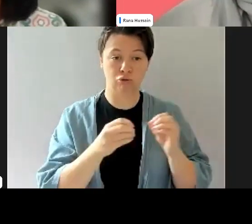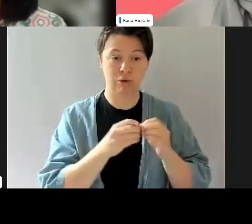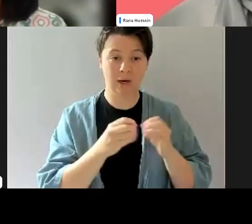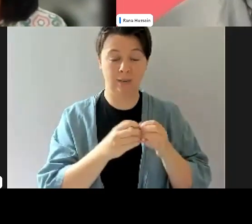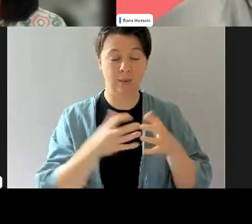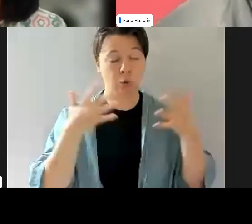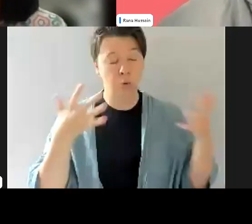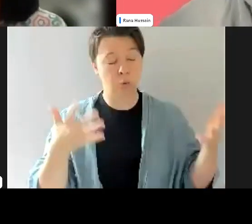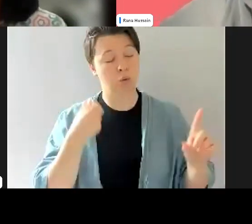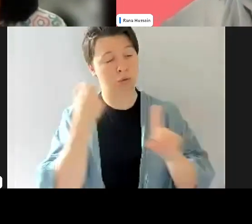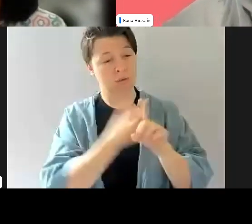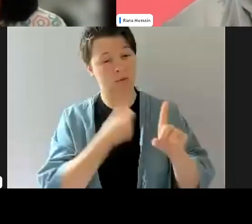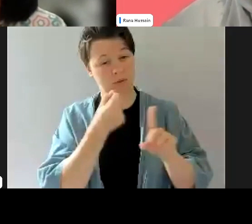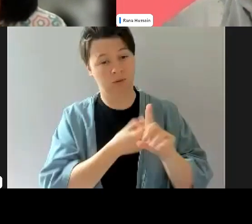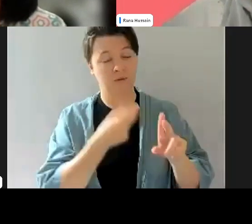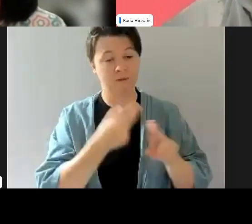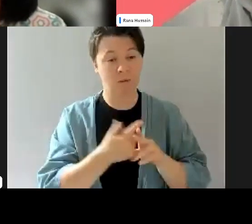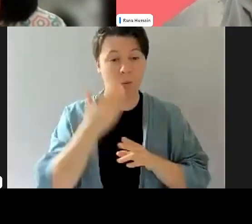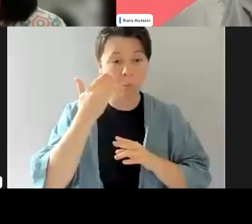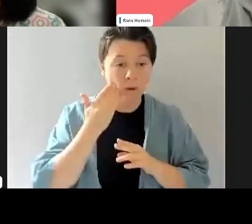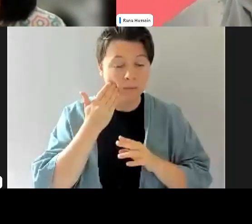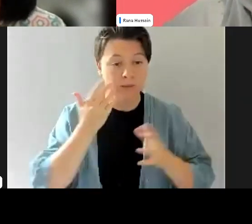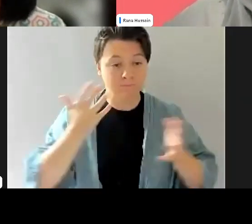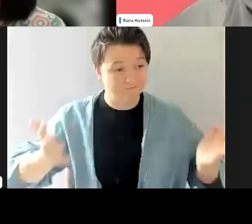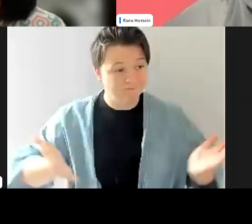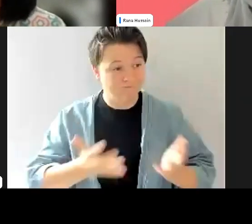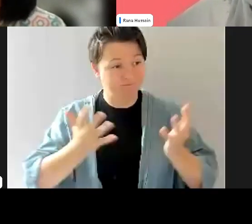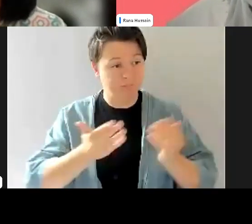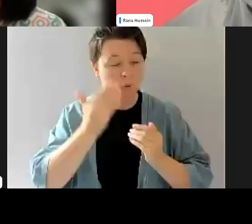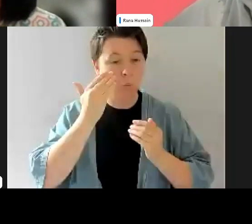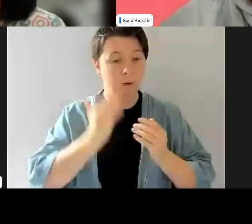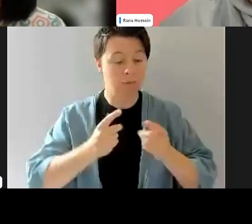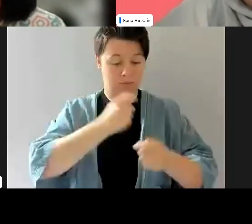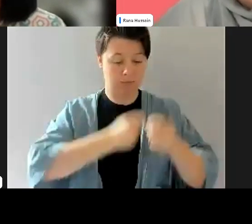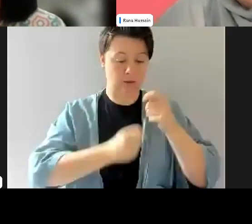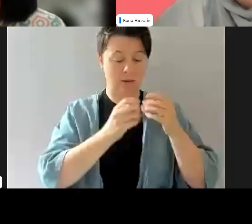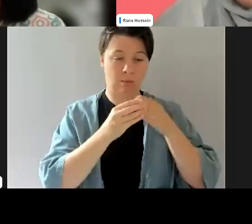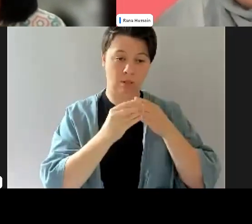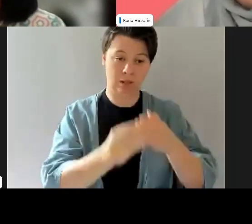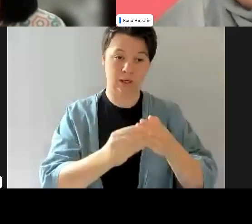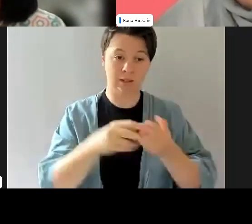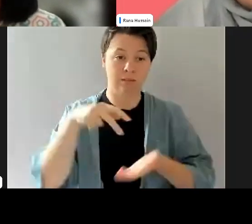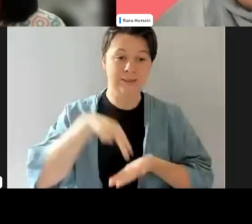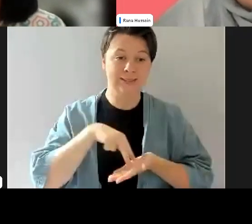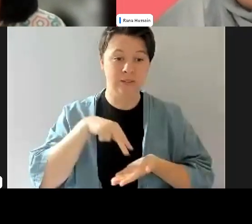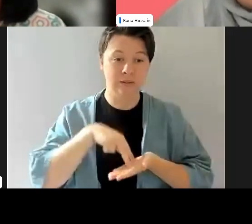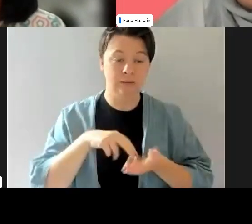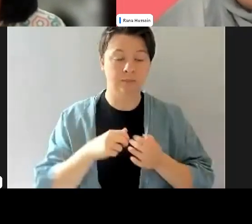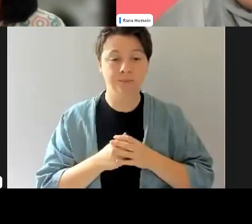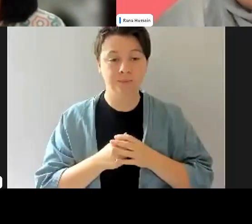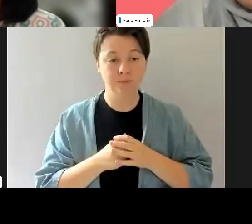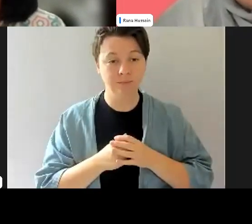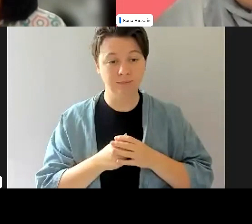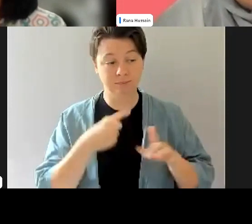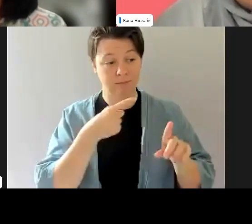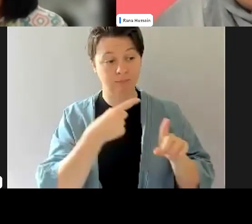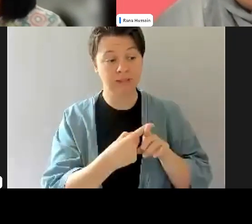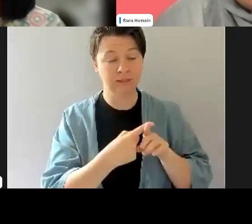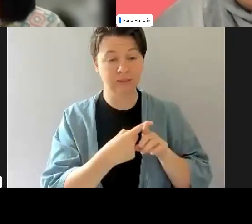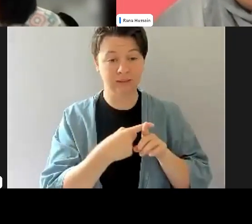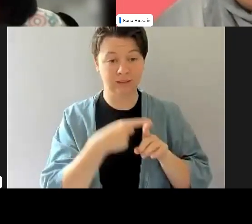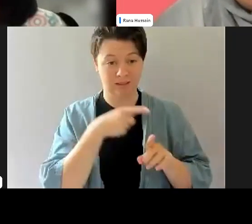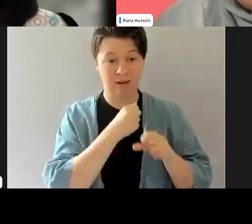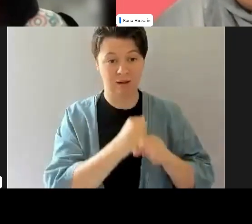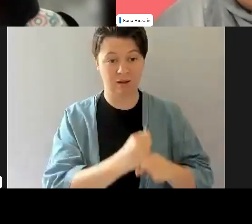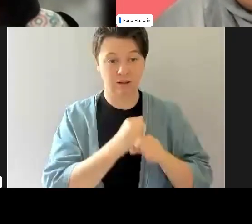for other women's and promote other women and promoting other women into leadership, um, positions. Um, and they also had, uh, to